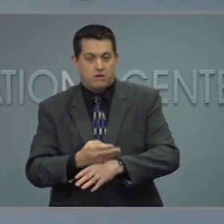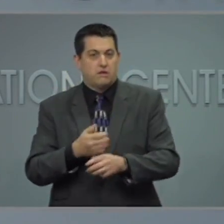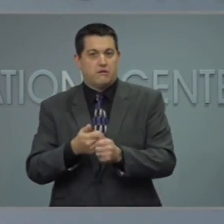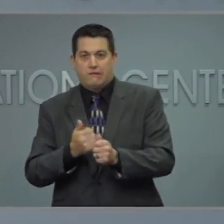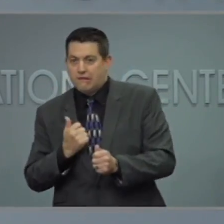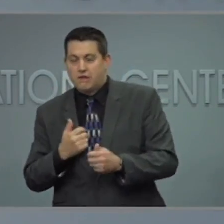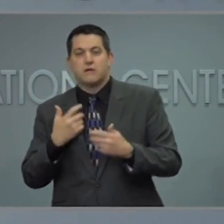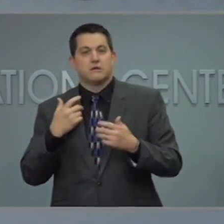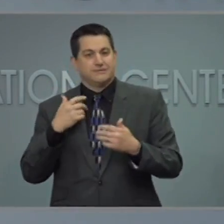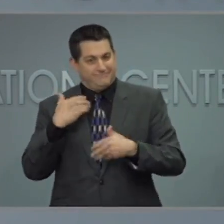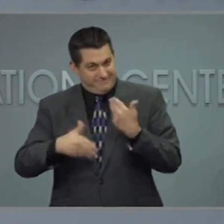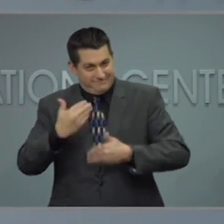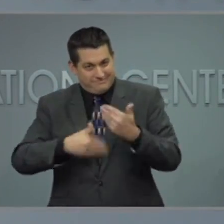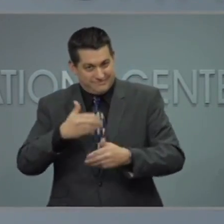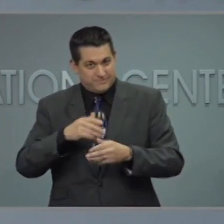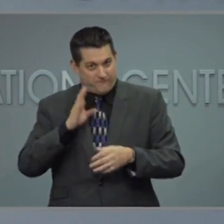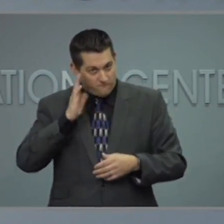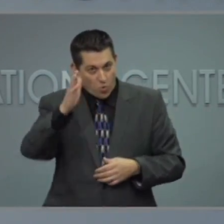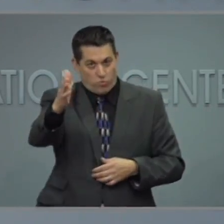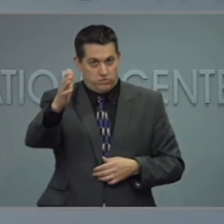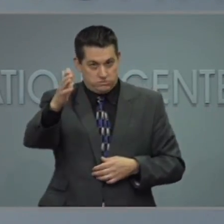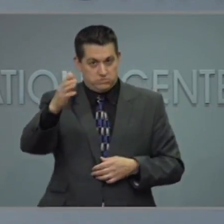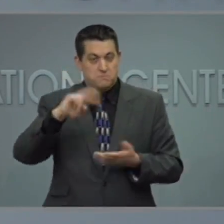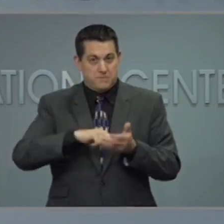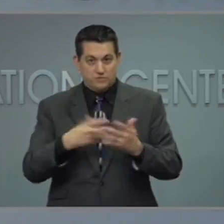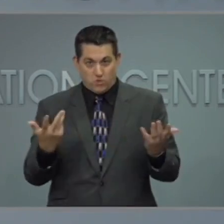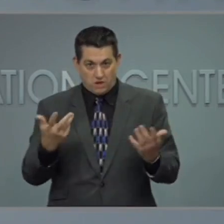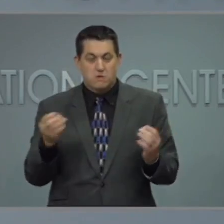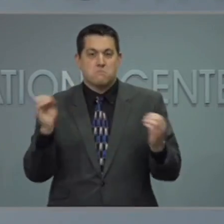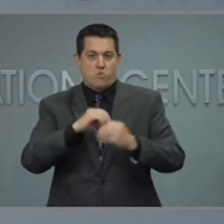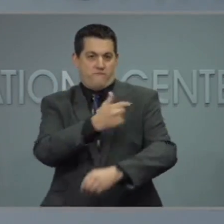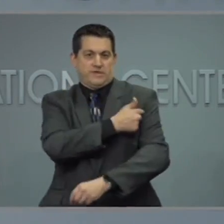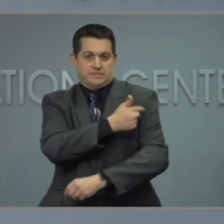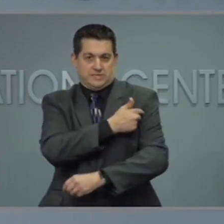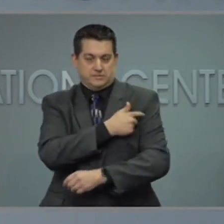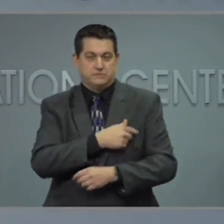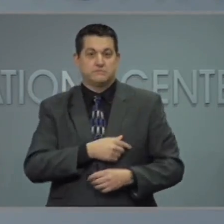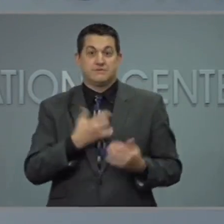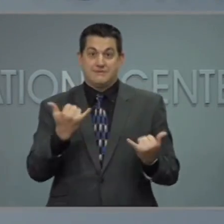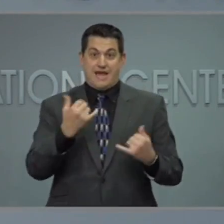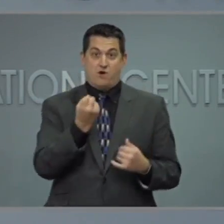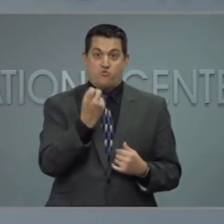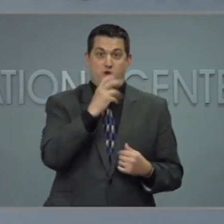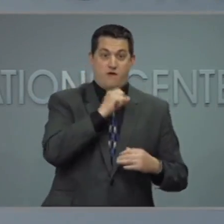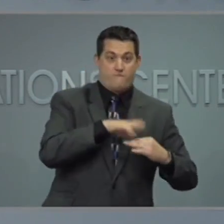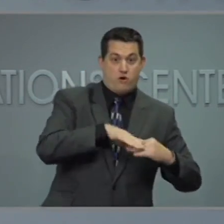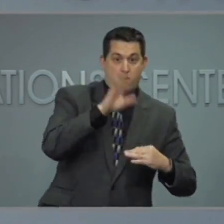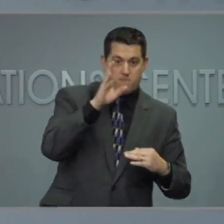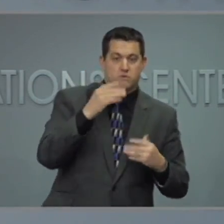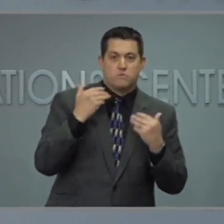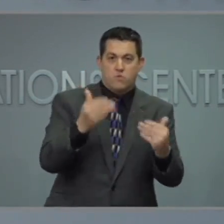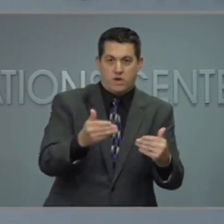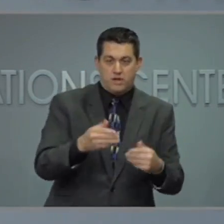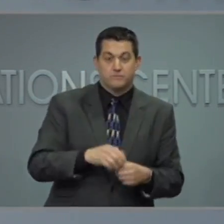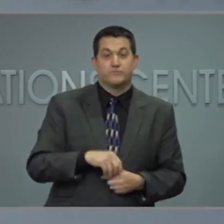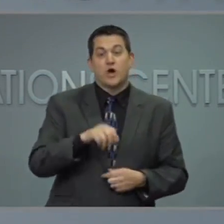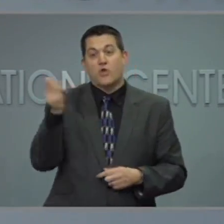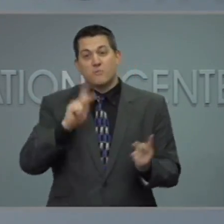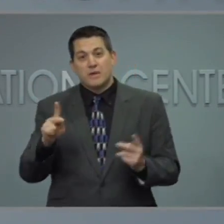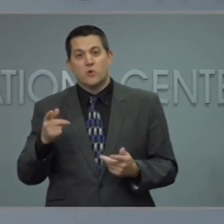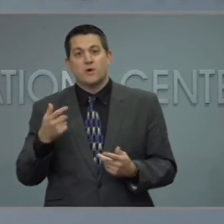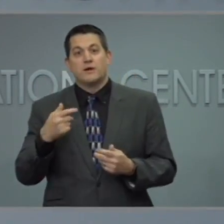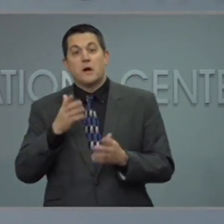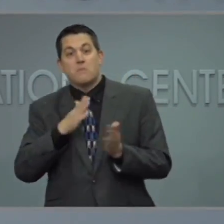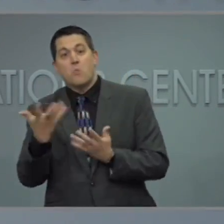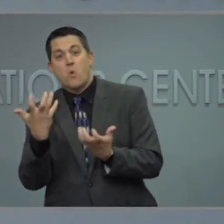more people need to get vaccinated. People 12 and up, people who were planning to get it but haven't made time to get their